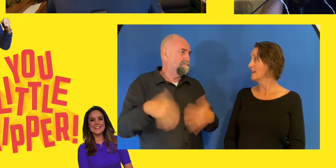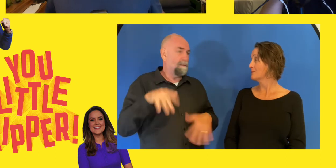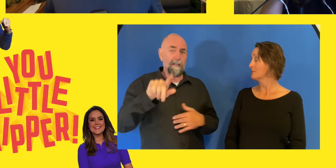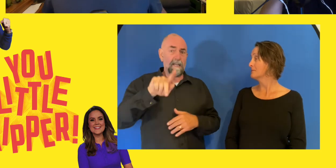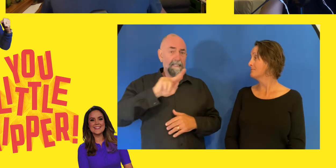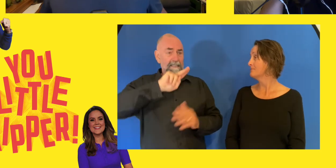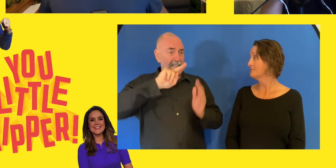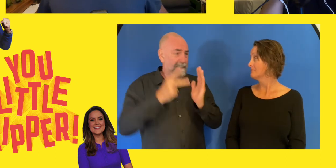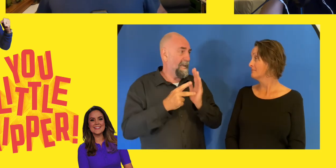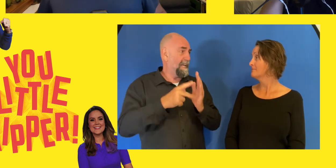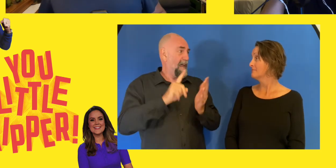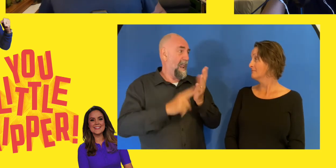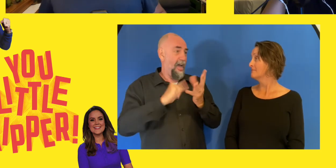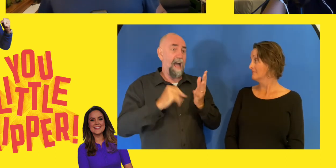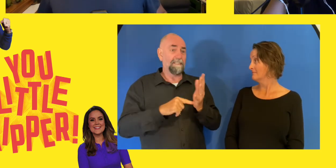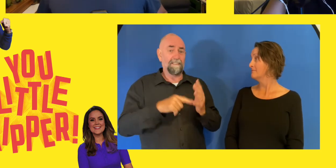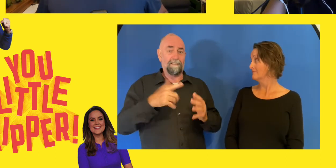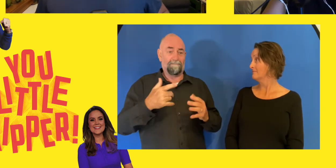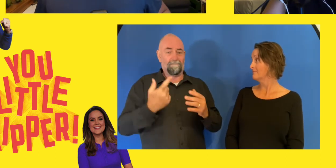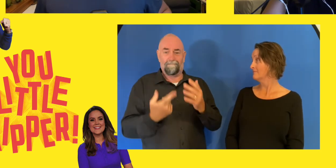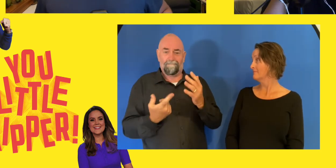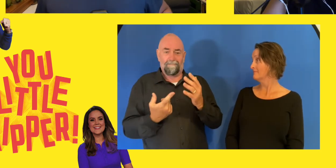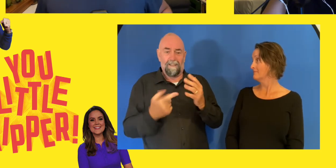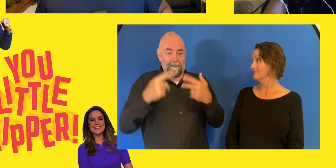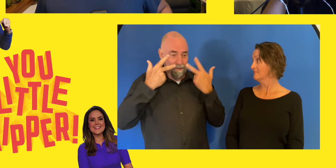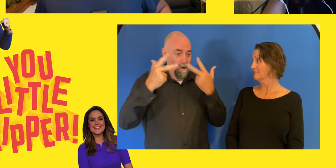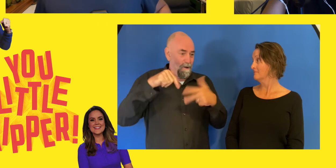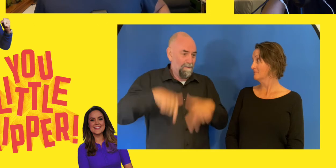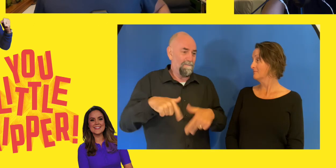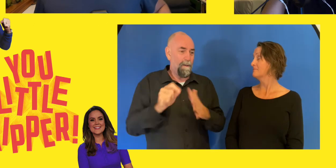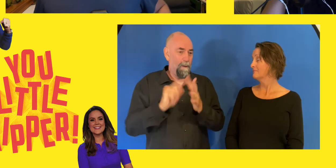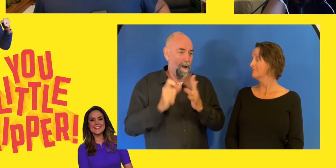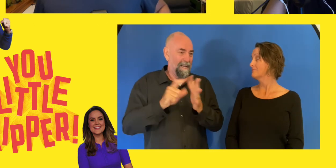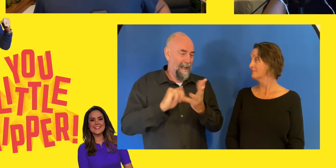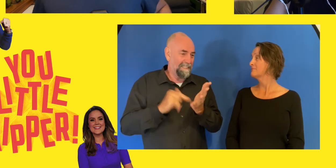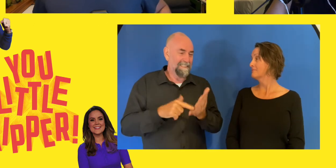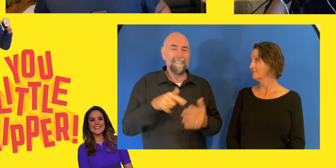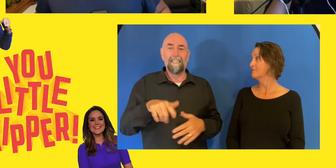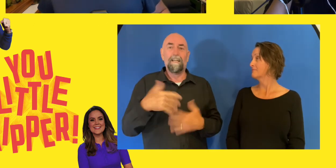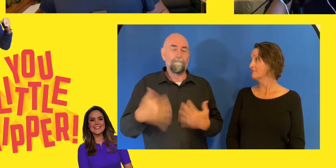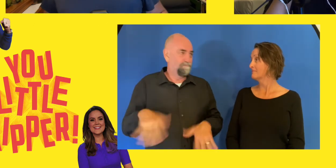much gravitas by now, Kurt. Like we are on another level. You try holding us down, gravity. No.